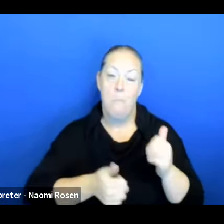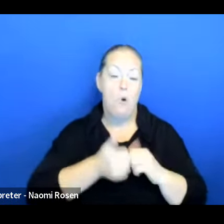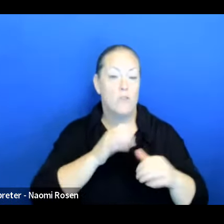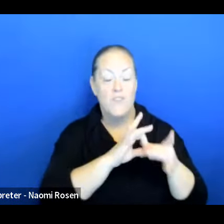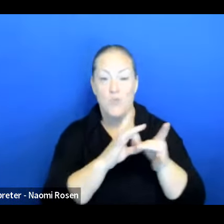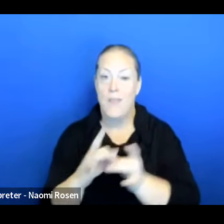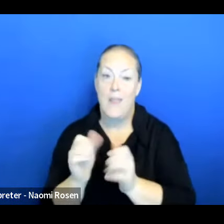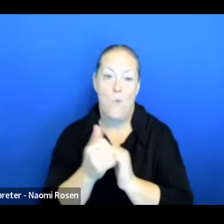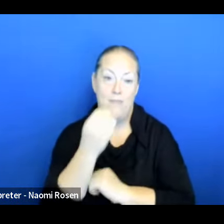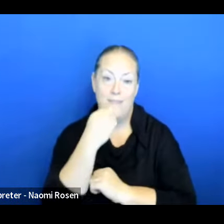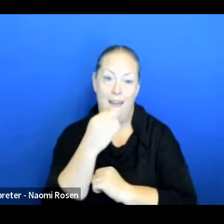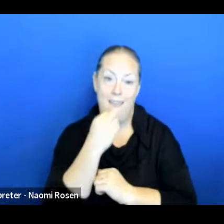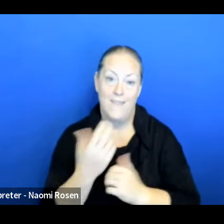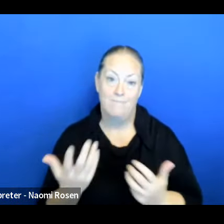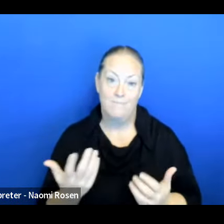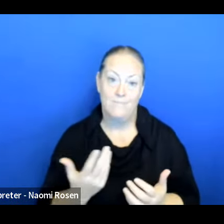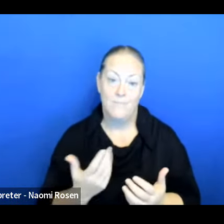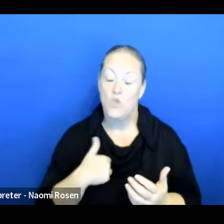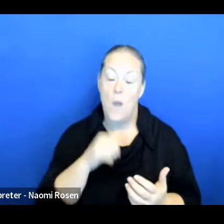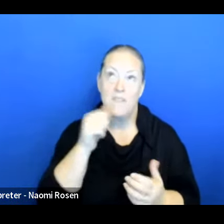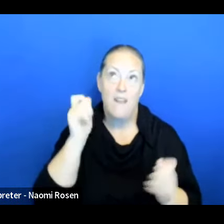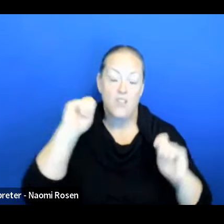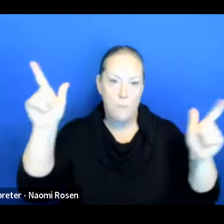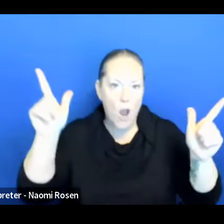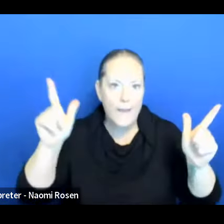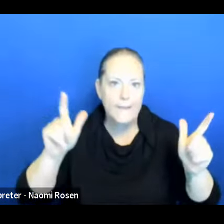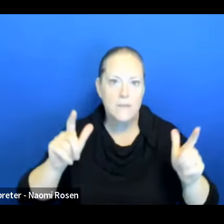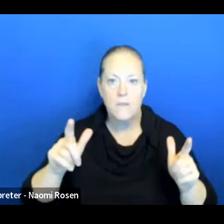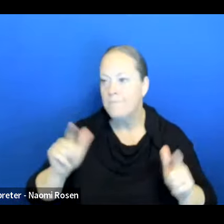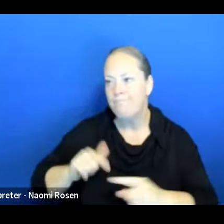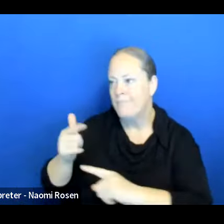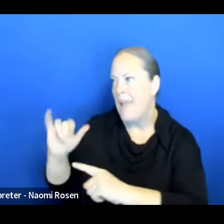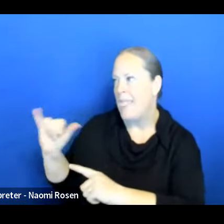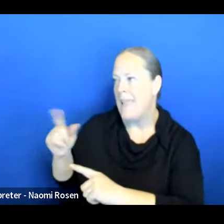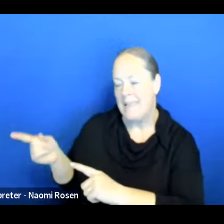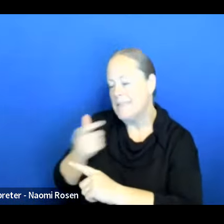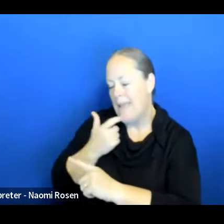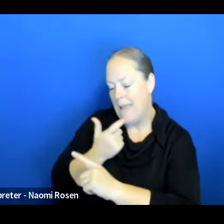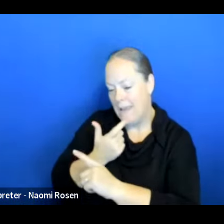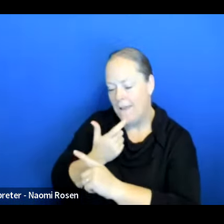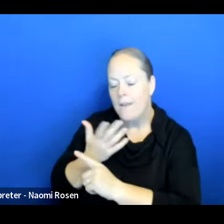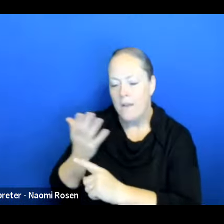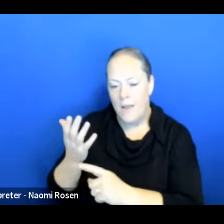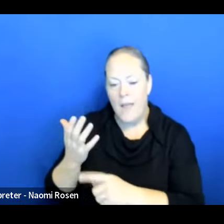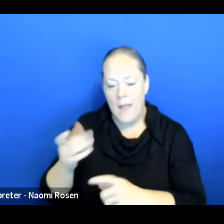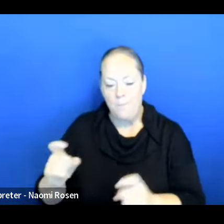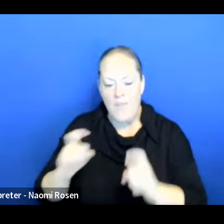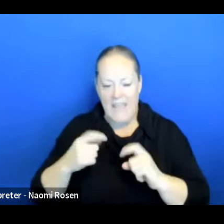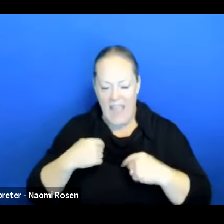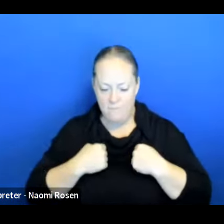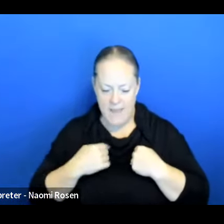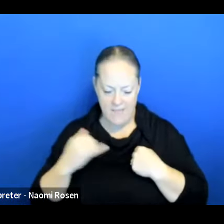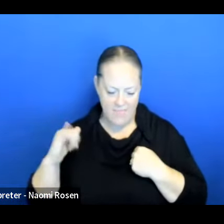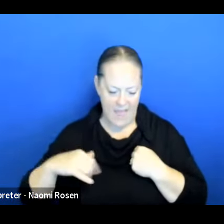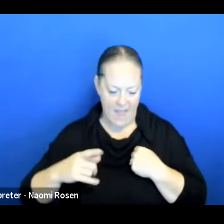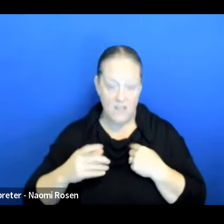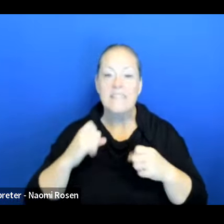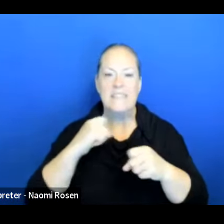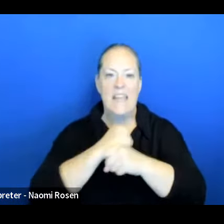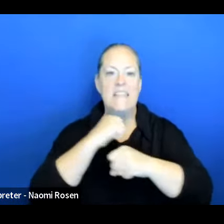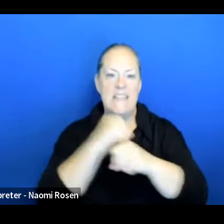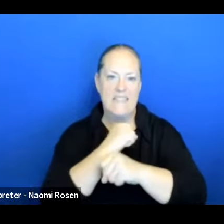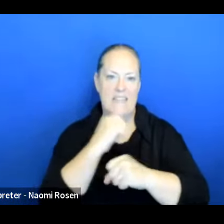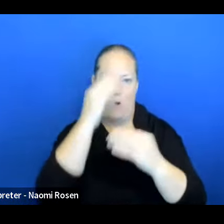And so I wasn't surprised, but like, like Mr. McDonald says, it, it just gave us that statistical